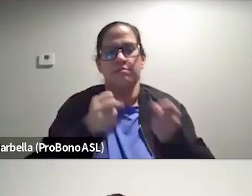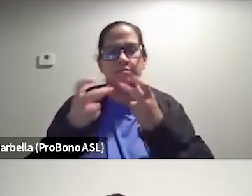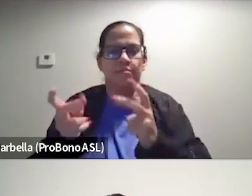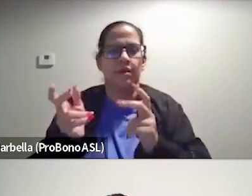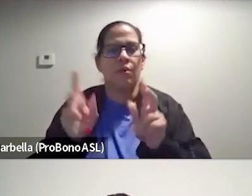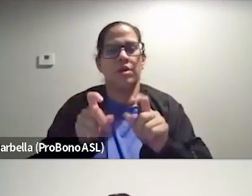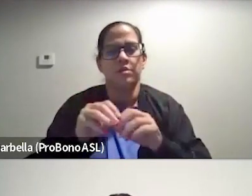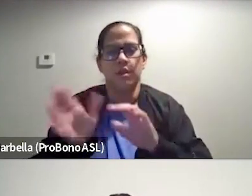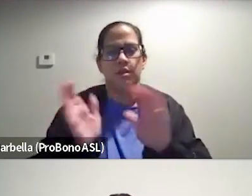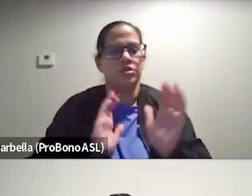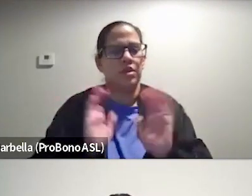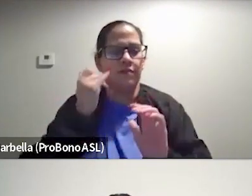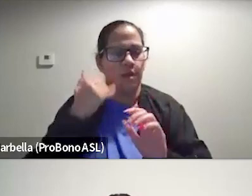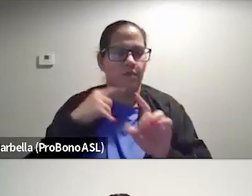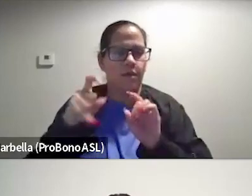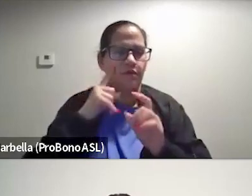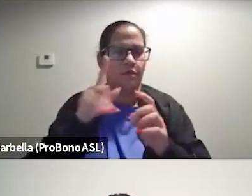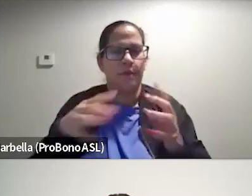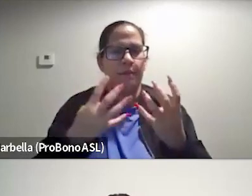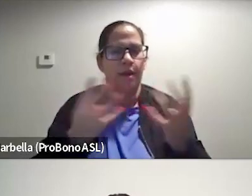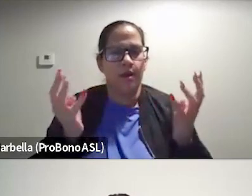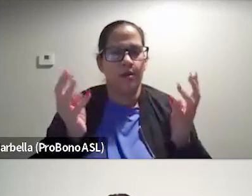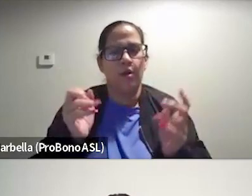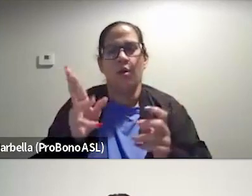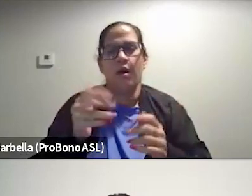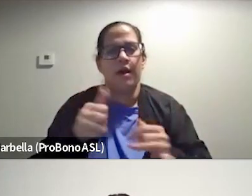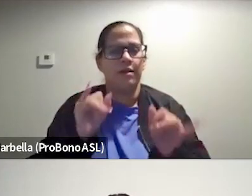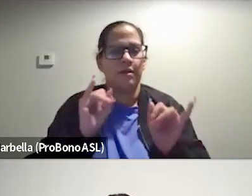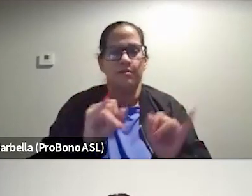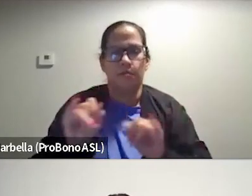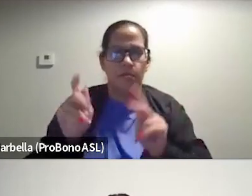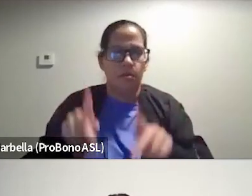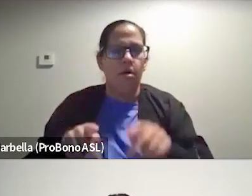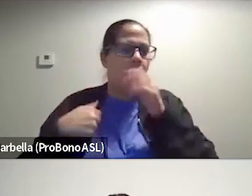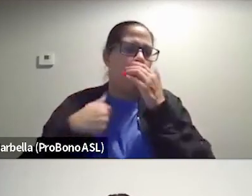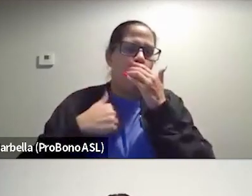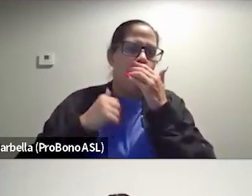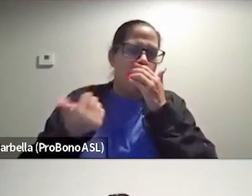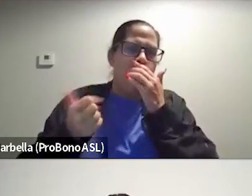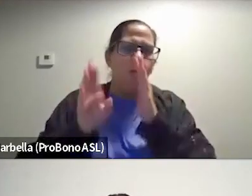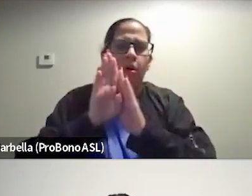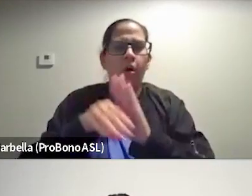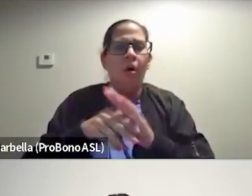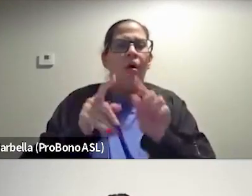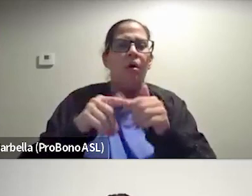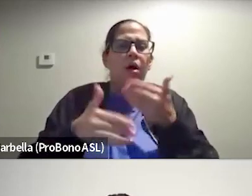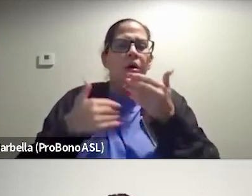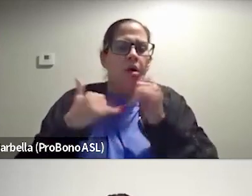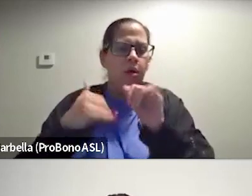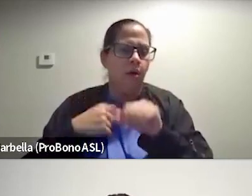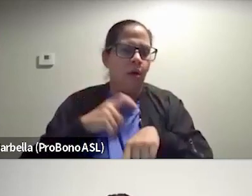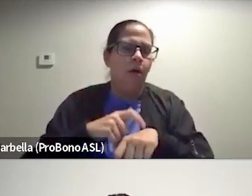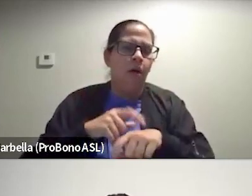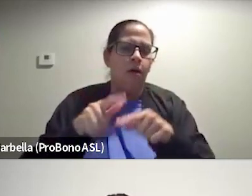chat. If you have questions for the panel or for individual panelists, we have about another half an hour to go. So we still have time to get into